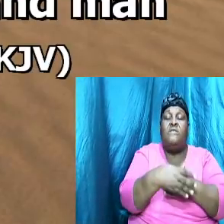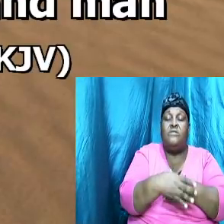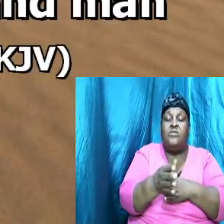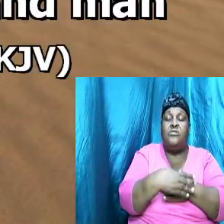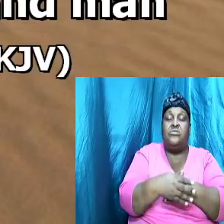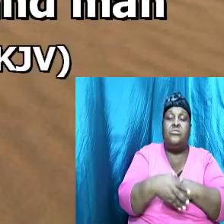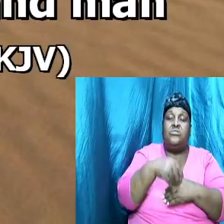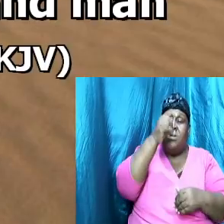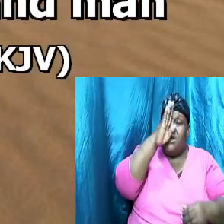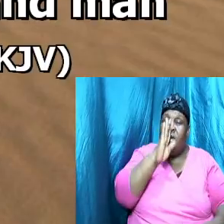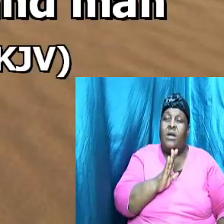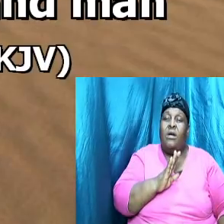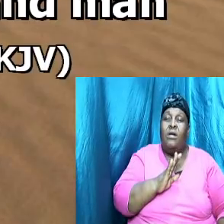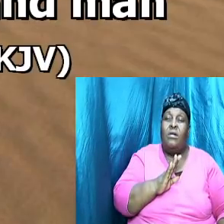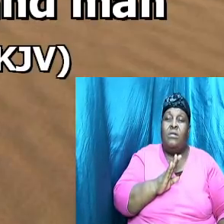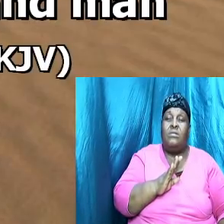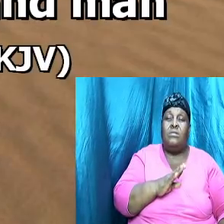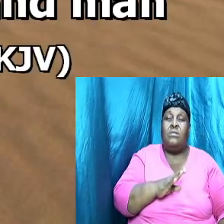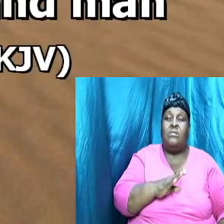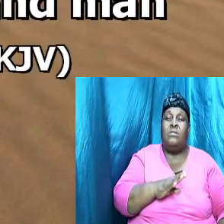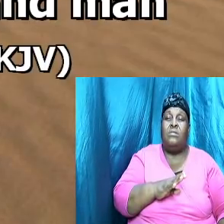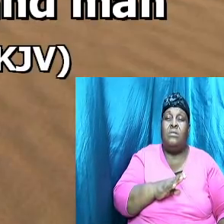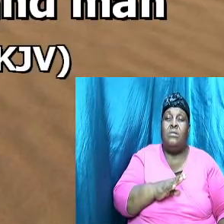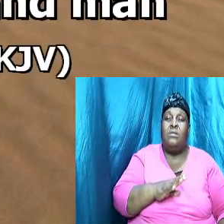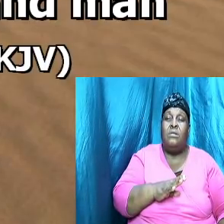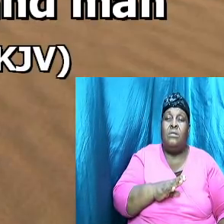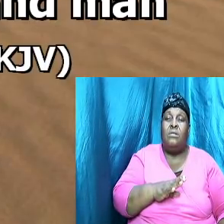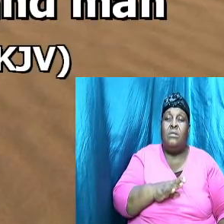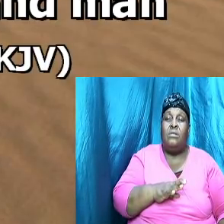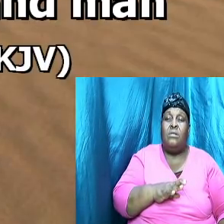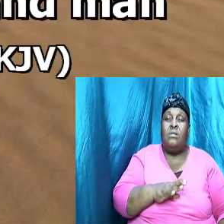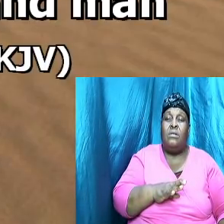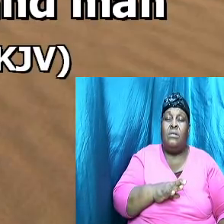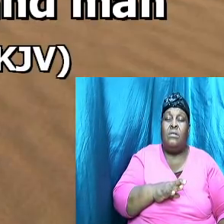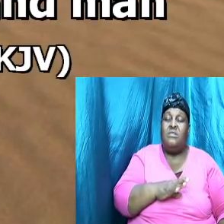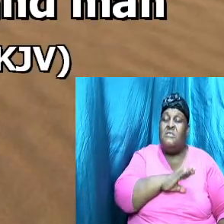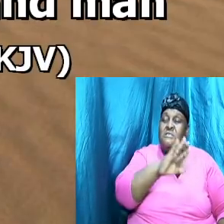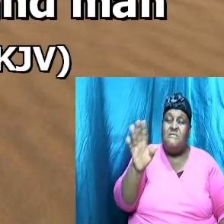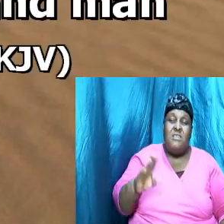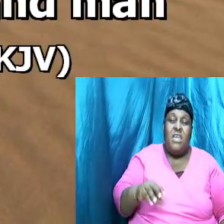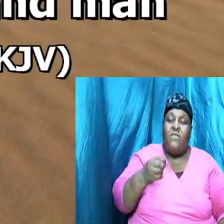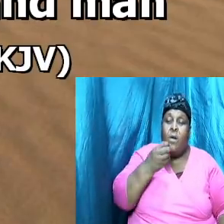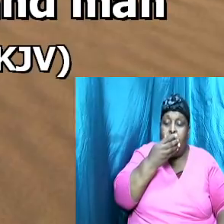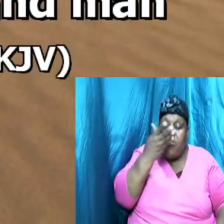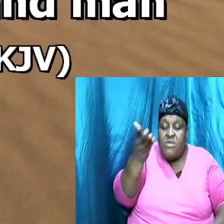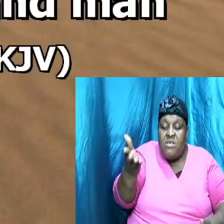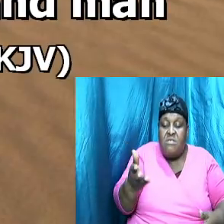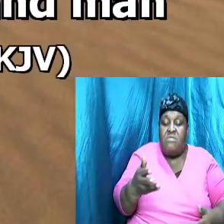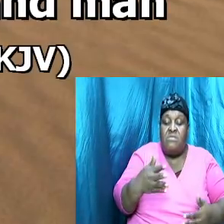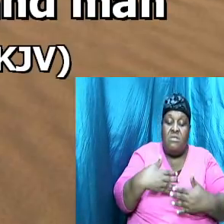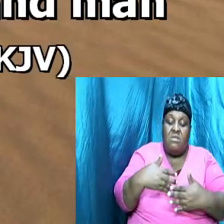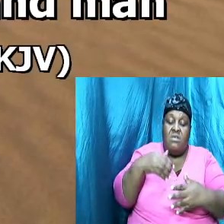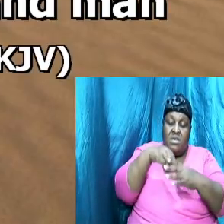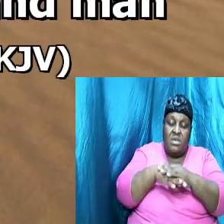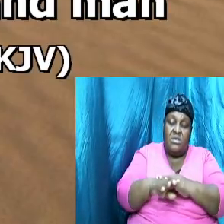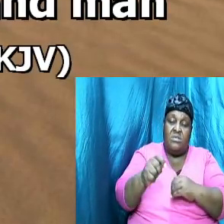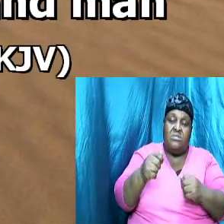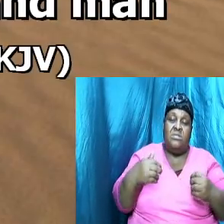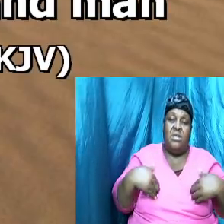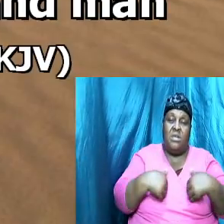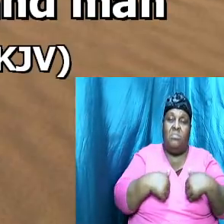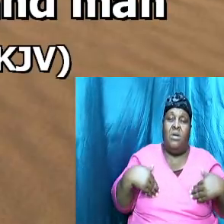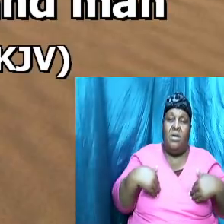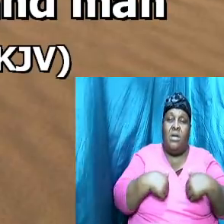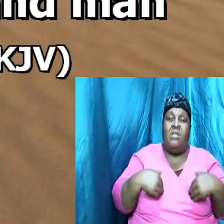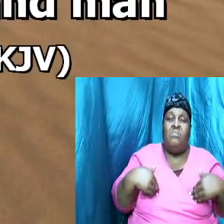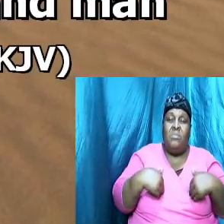God however did not breathe into them yes he had relationship with them but in a different way but he did